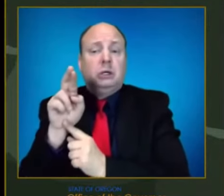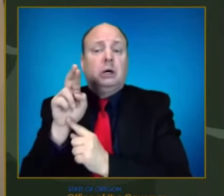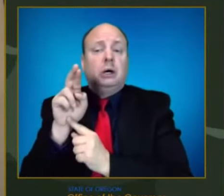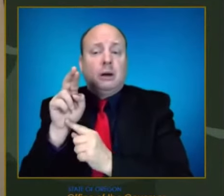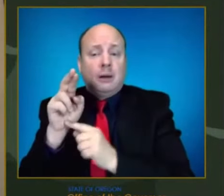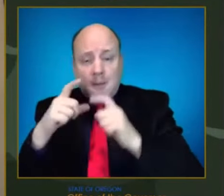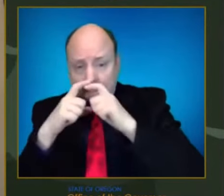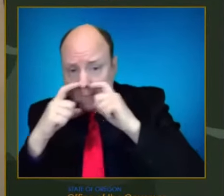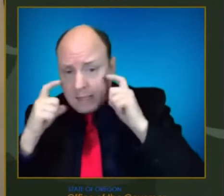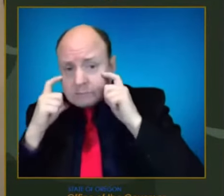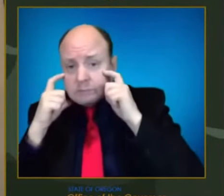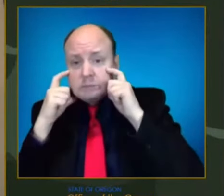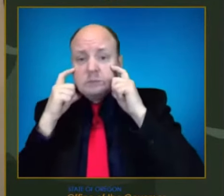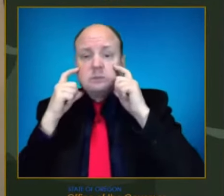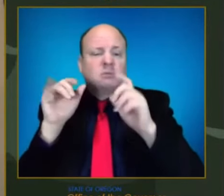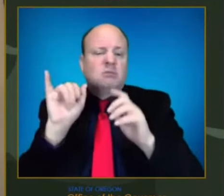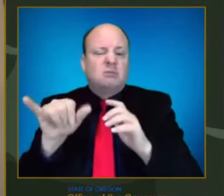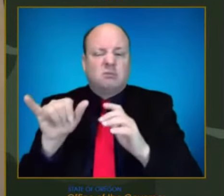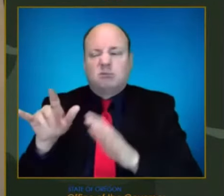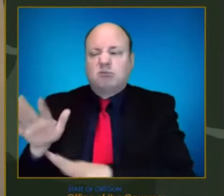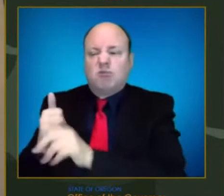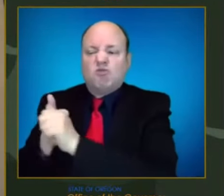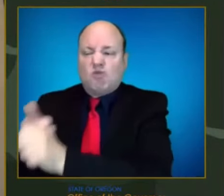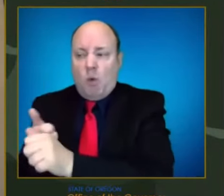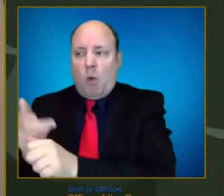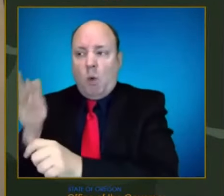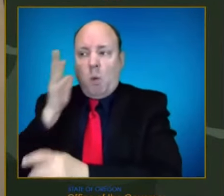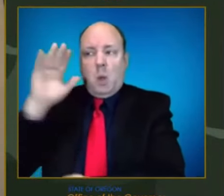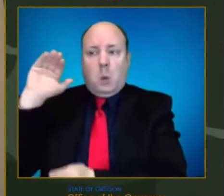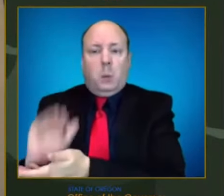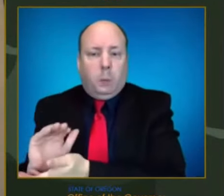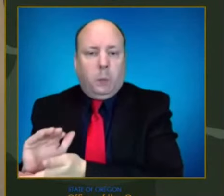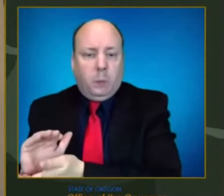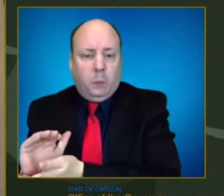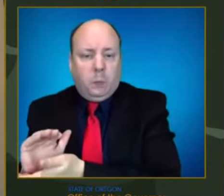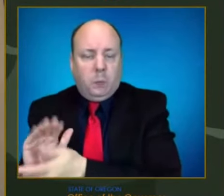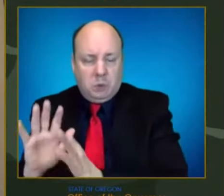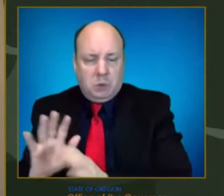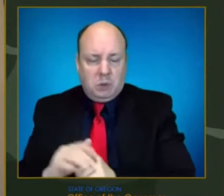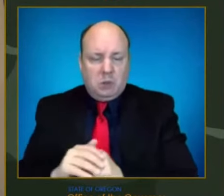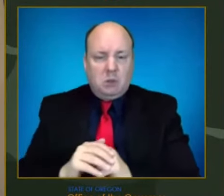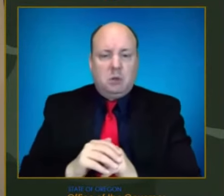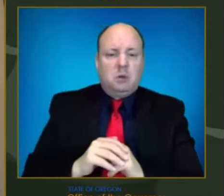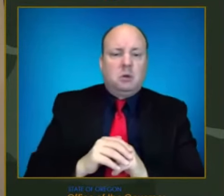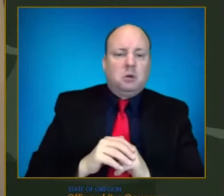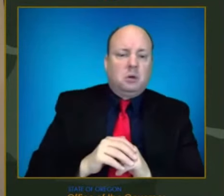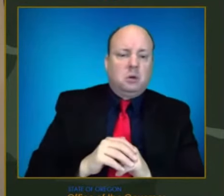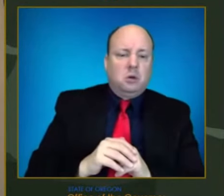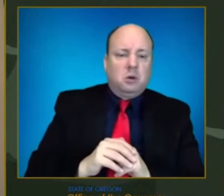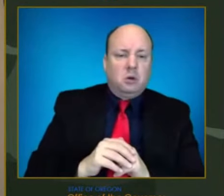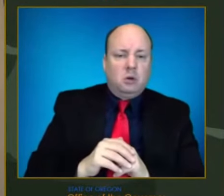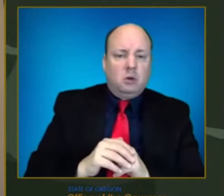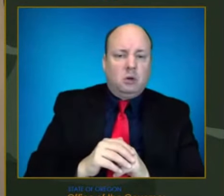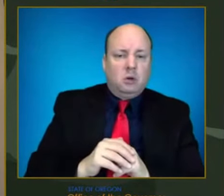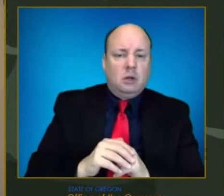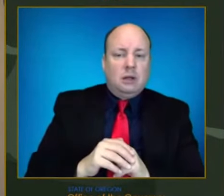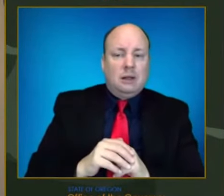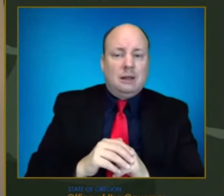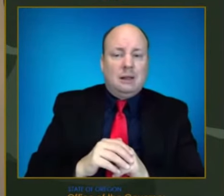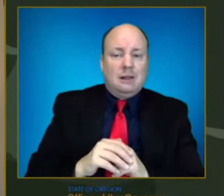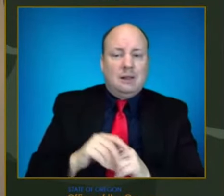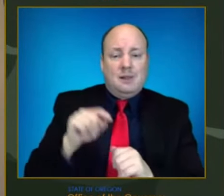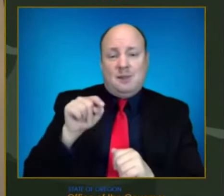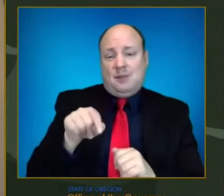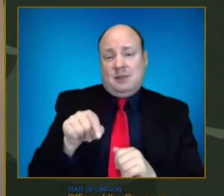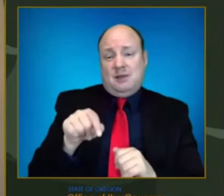public places. And that will help us all avoid the calamity that we would see if this should spread even quicker and have even more of an impact.